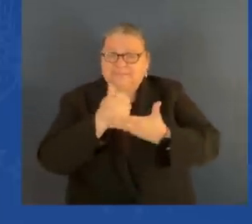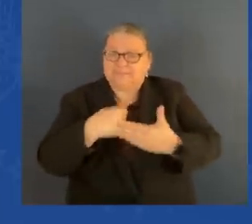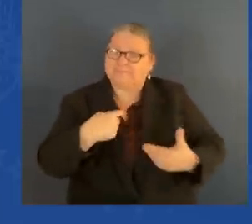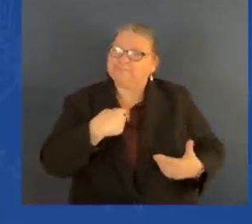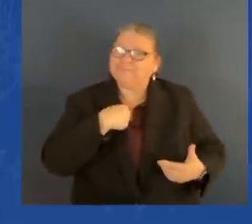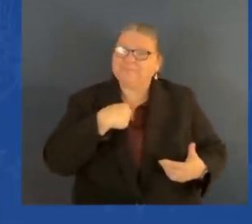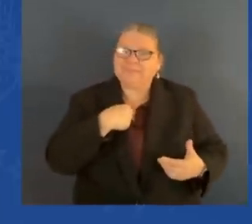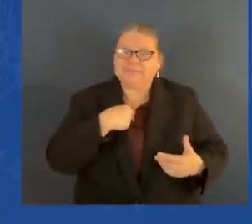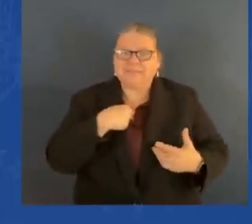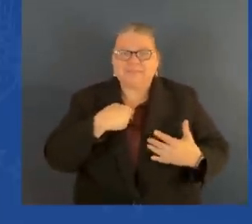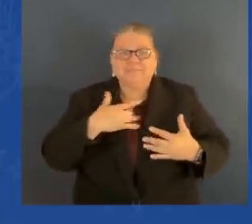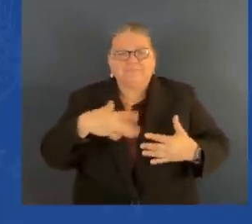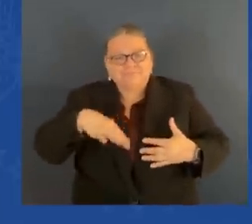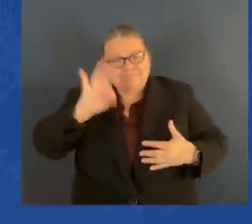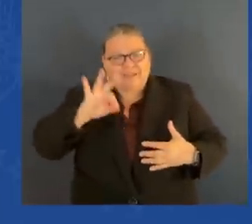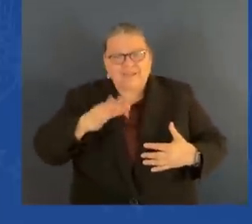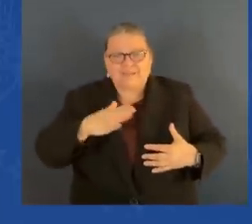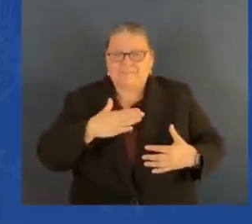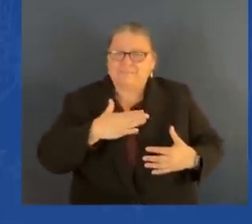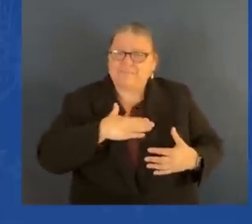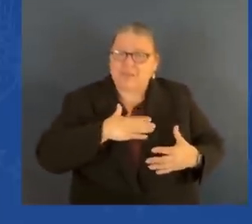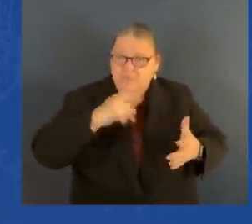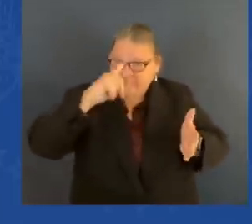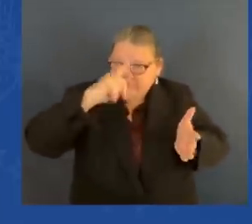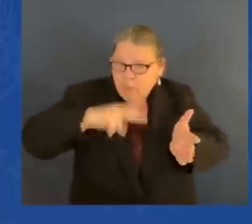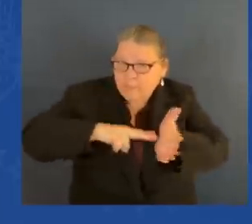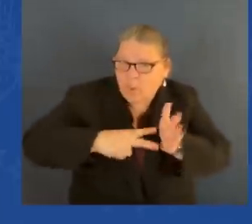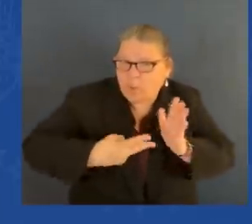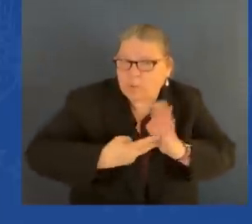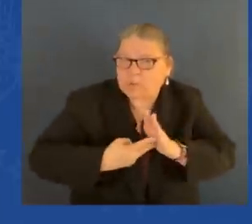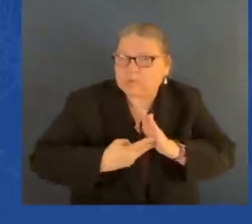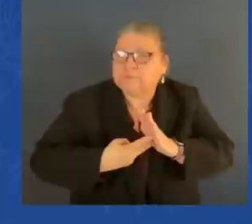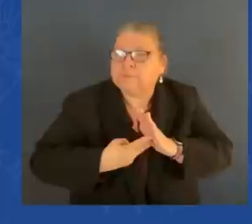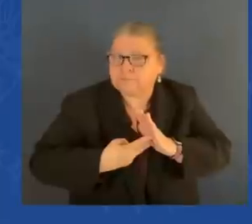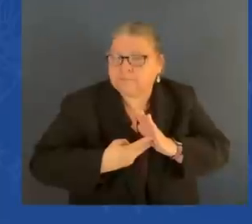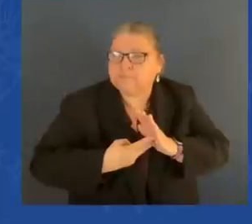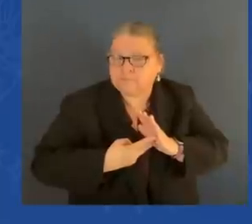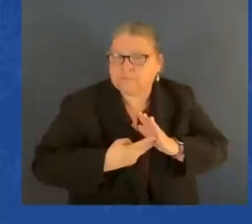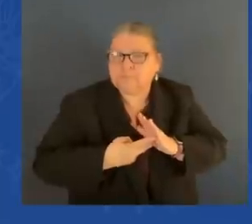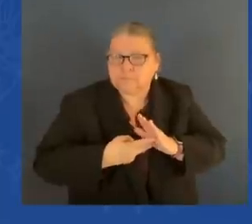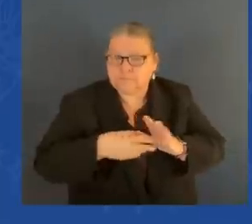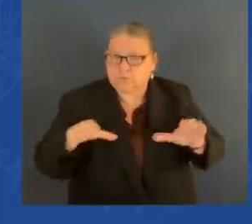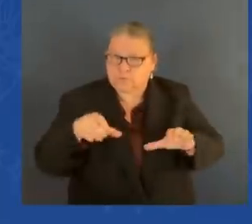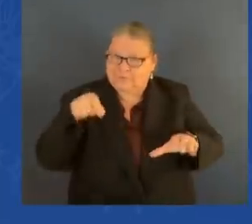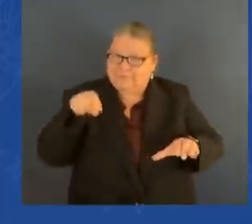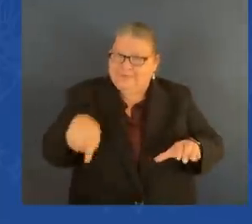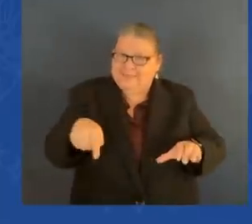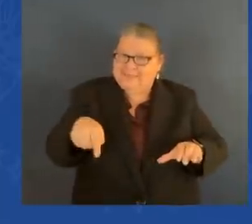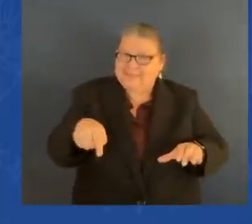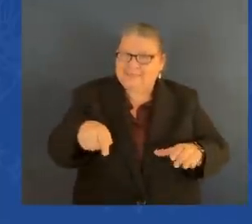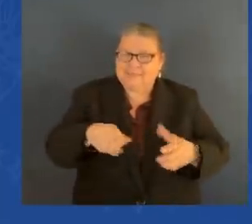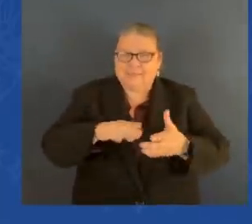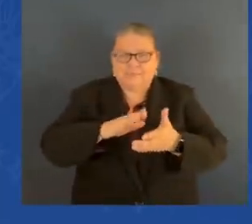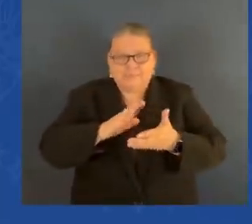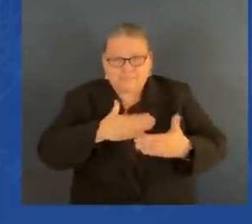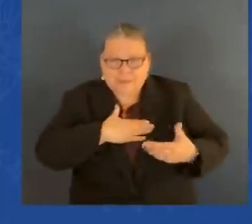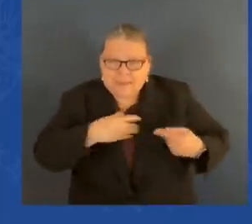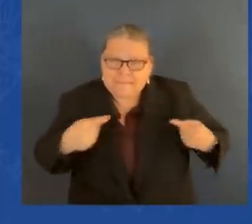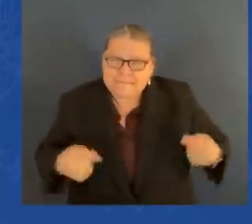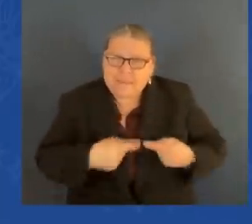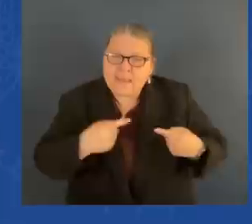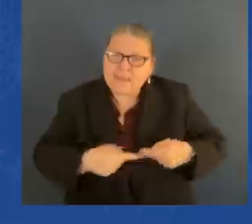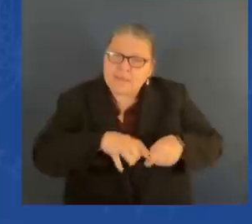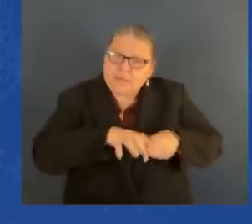Along, I was with Fritz, along with Mike Mansfield and Teddy Kennedy and a few others, who all came to see me and said,